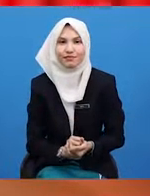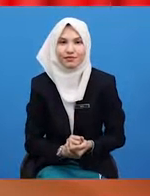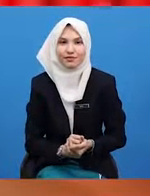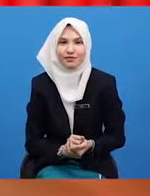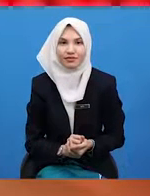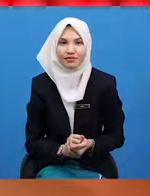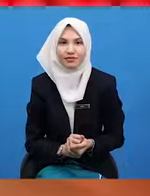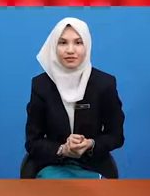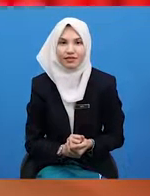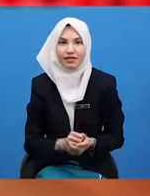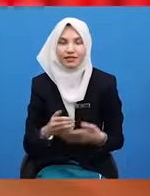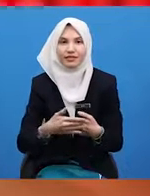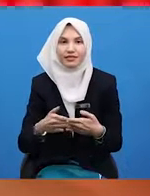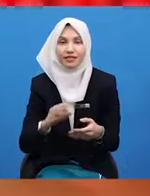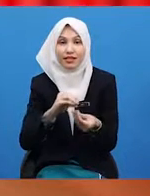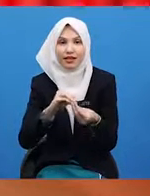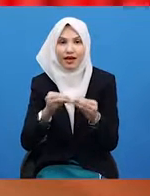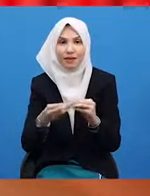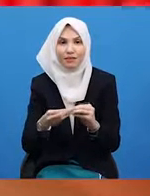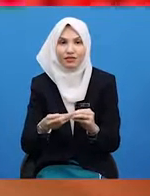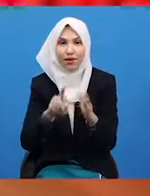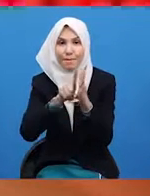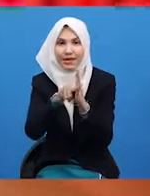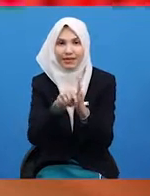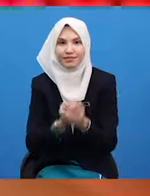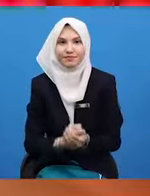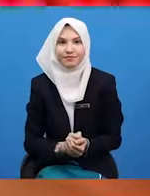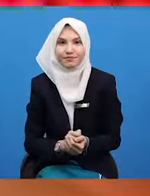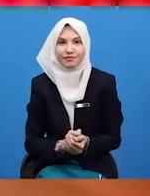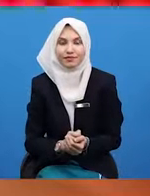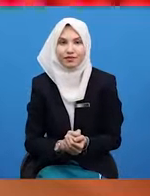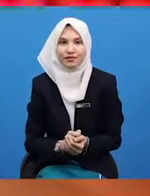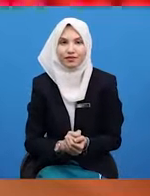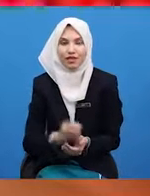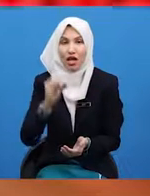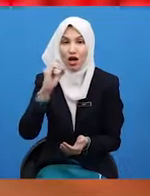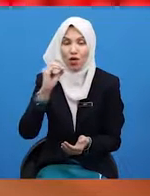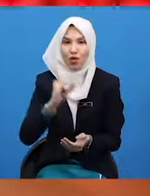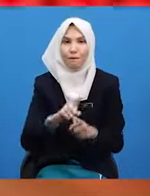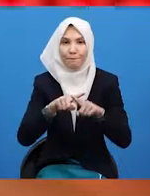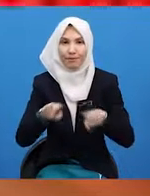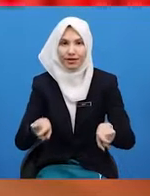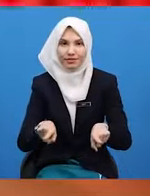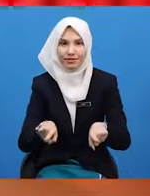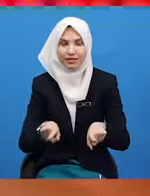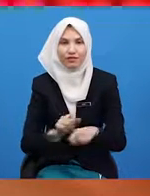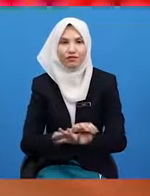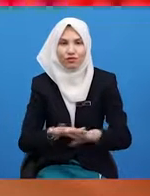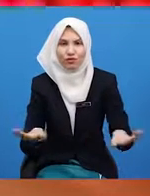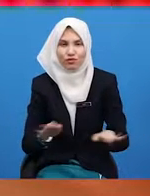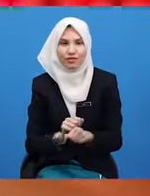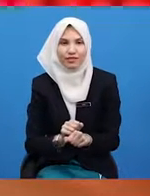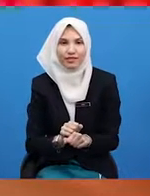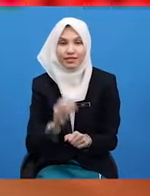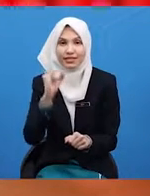and then the number of minutes. We say all but we don't say it as